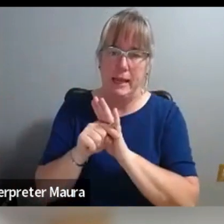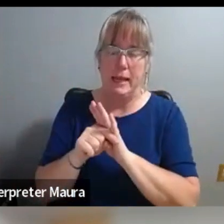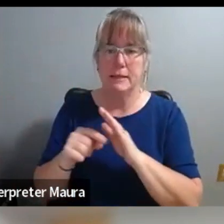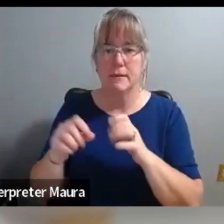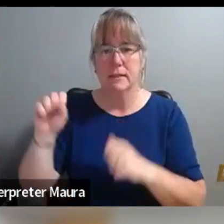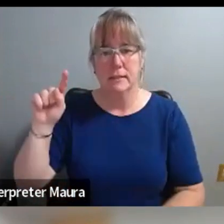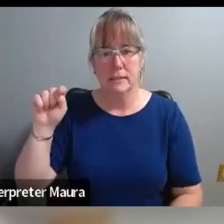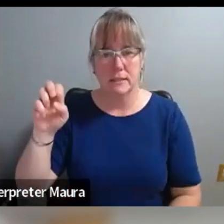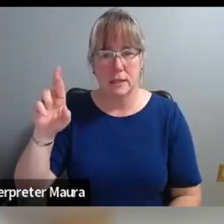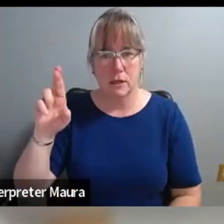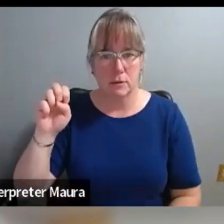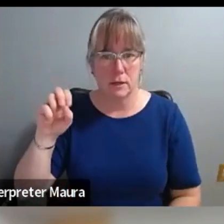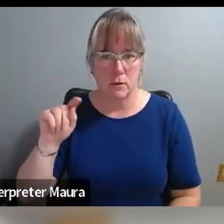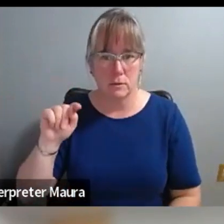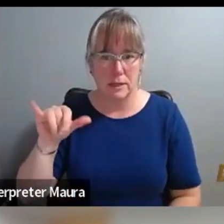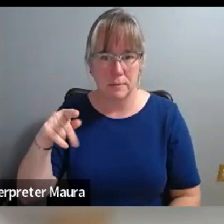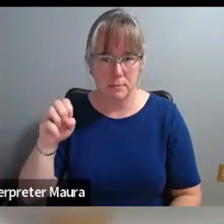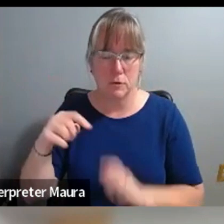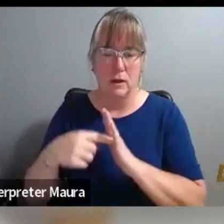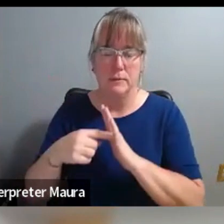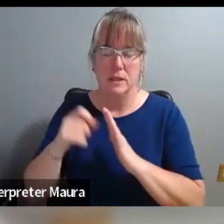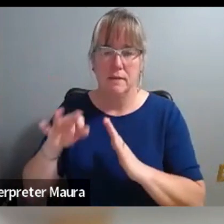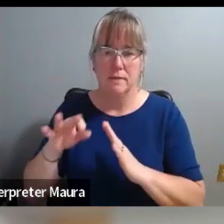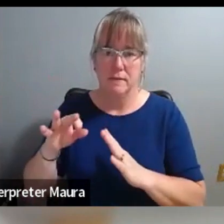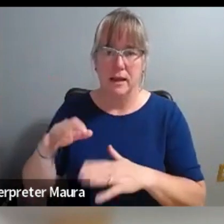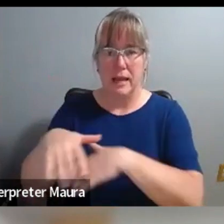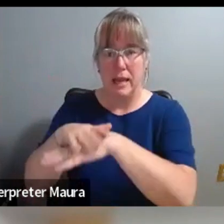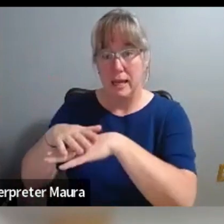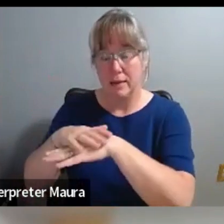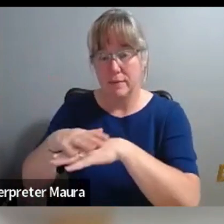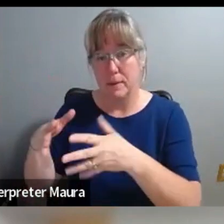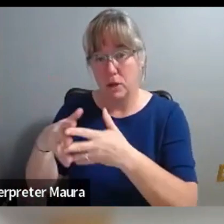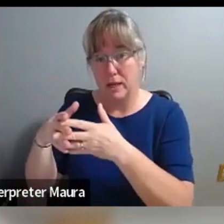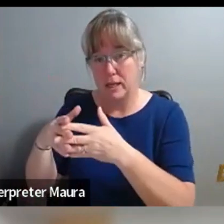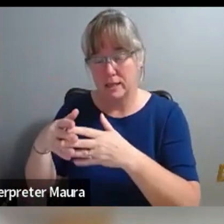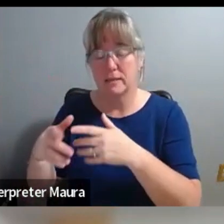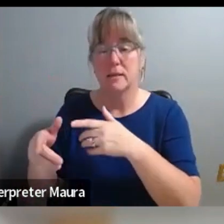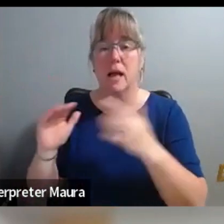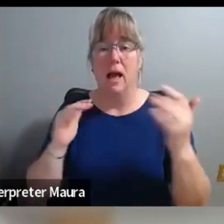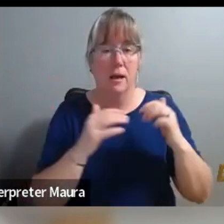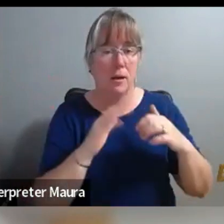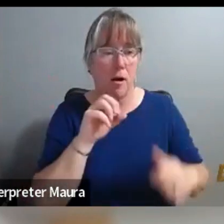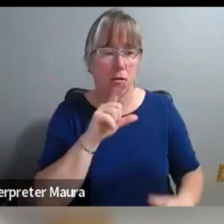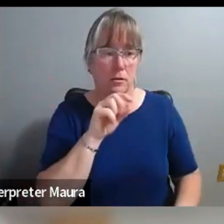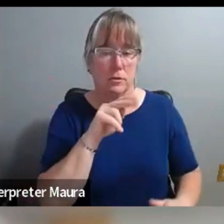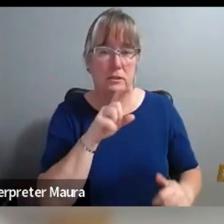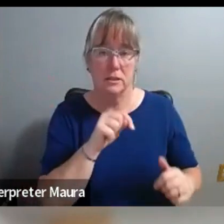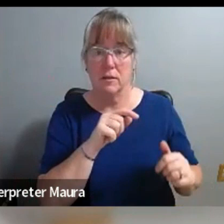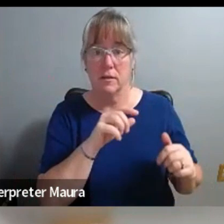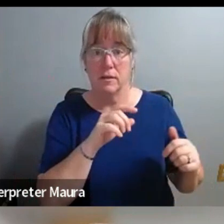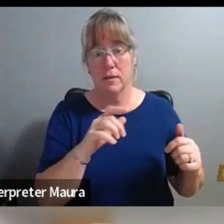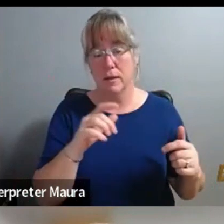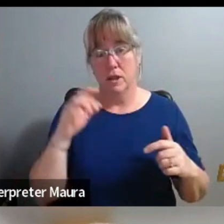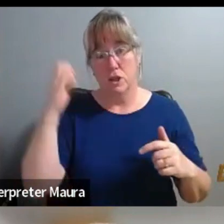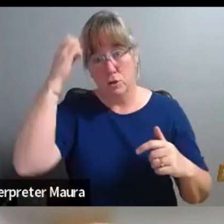American Indians versus, you know, the colonists. And the colonists are painted in this really, you know,